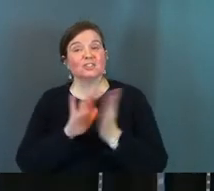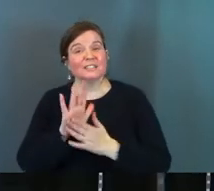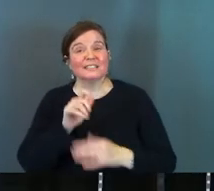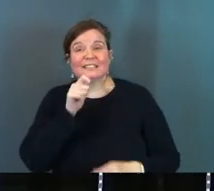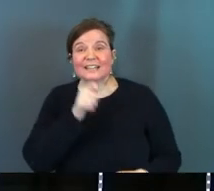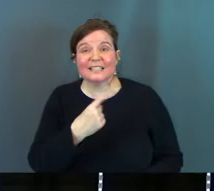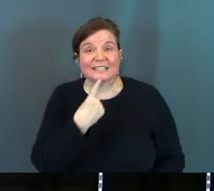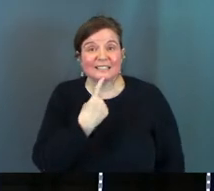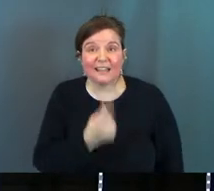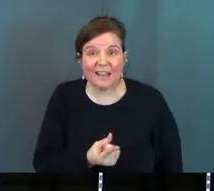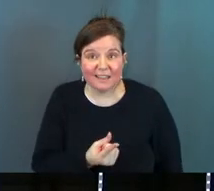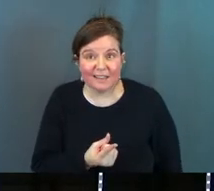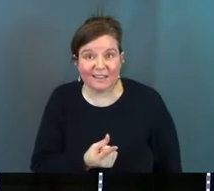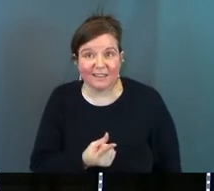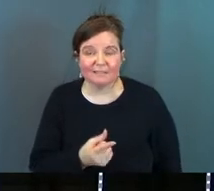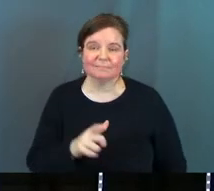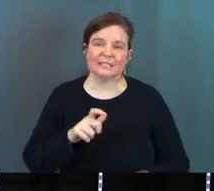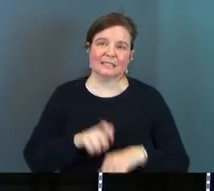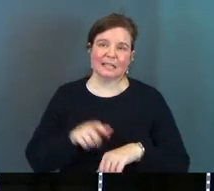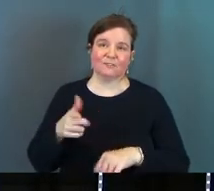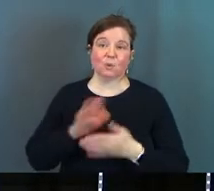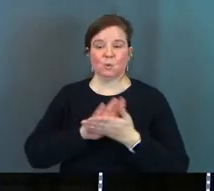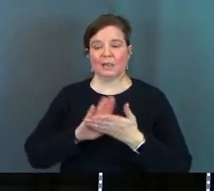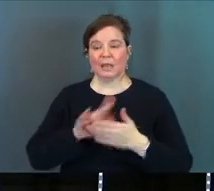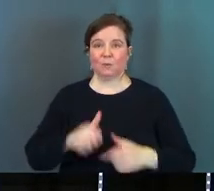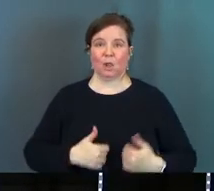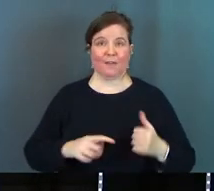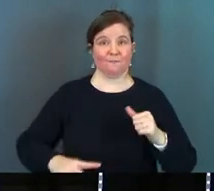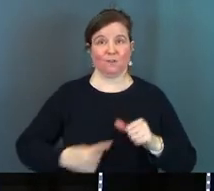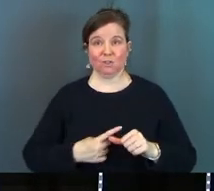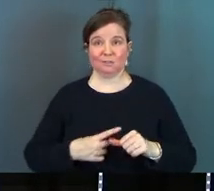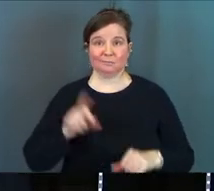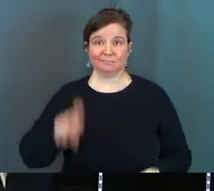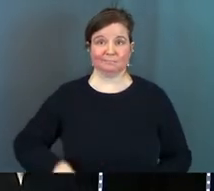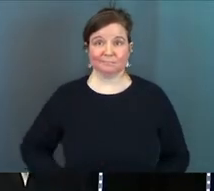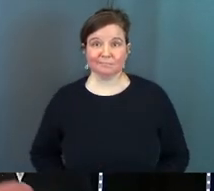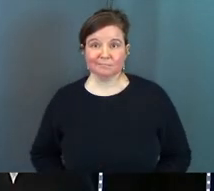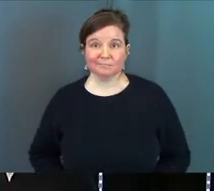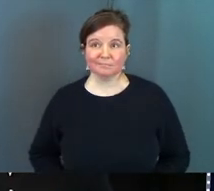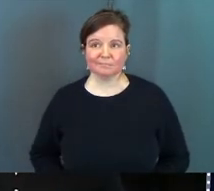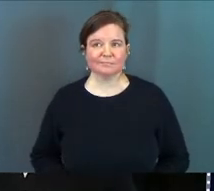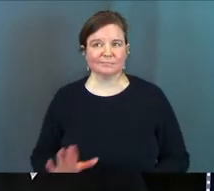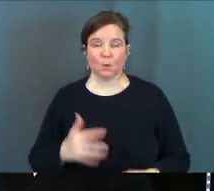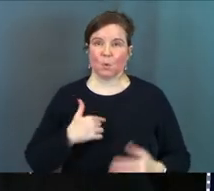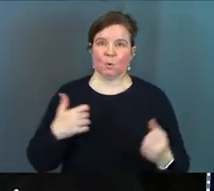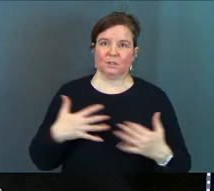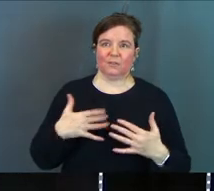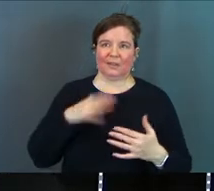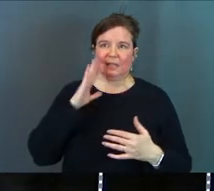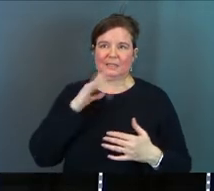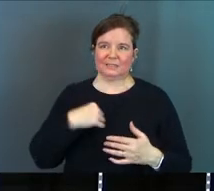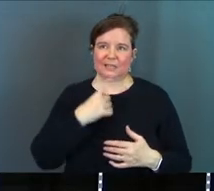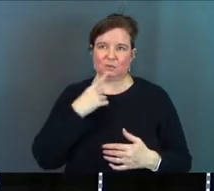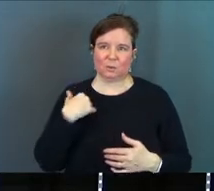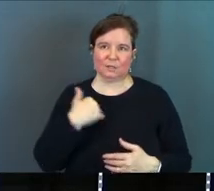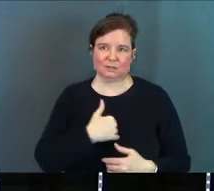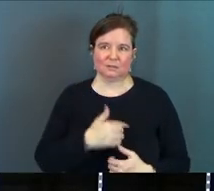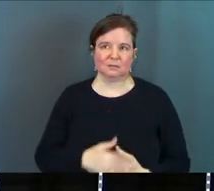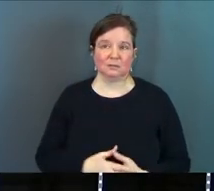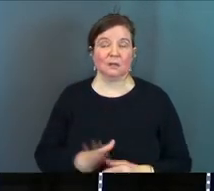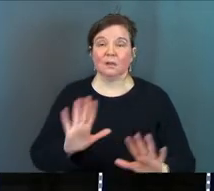Jesus doesn't say it's time for you to clean up your life but we're always afraid that he's going to say to us